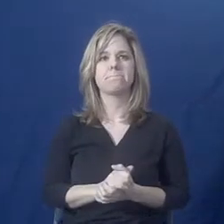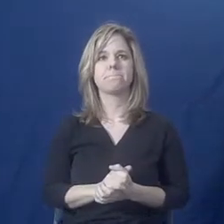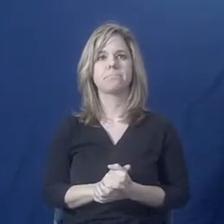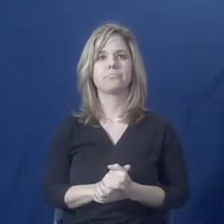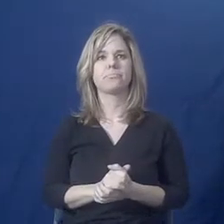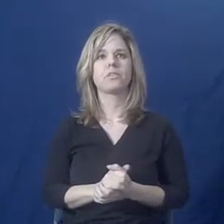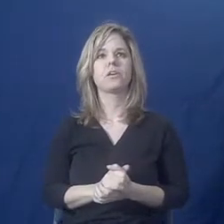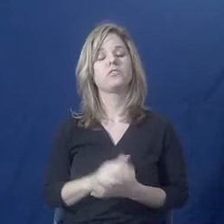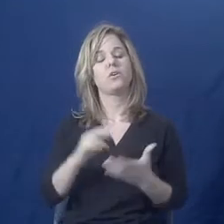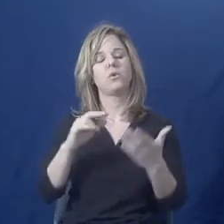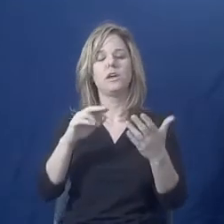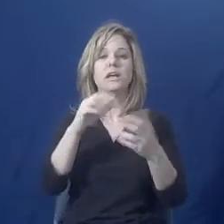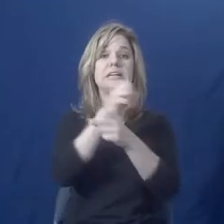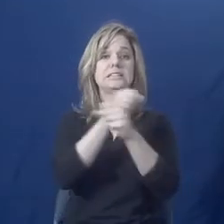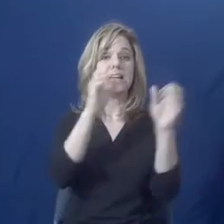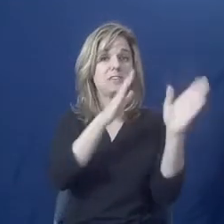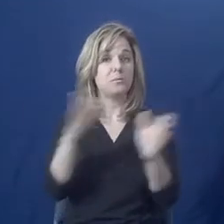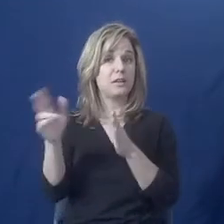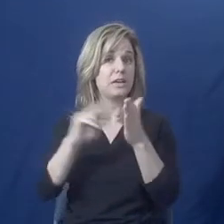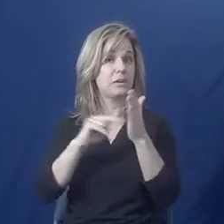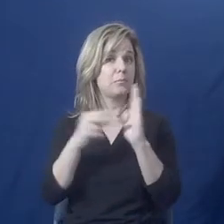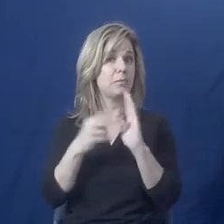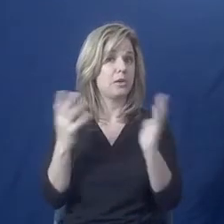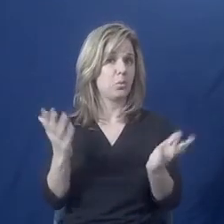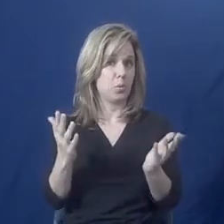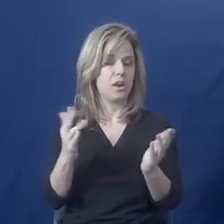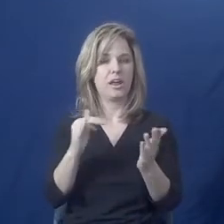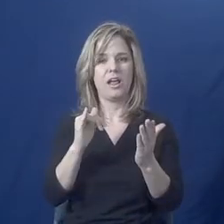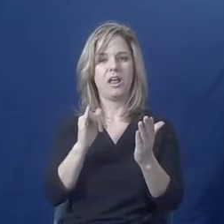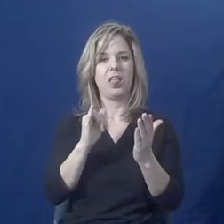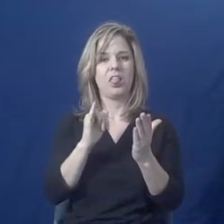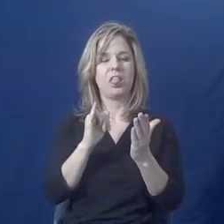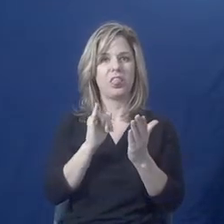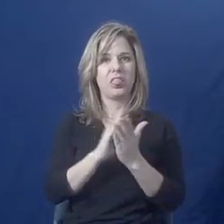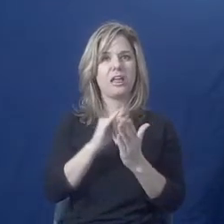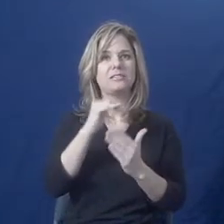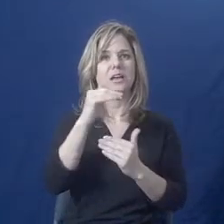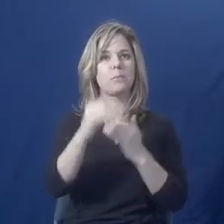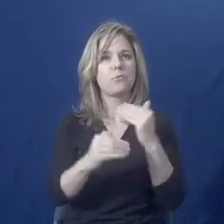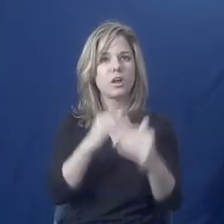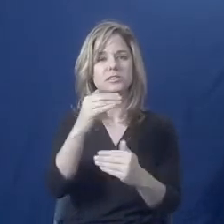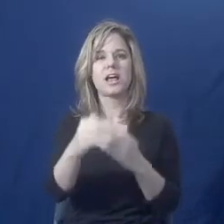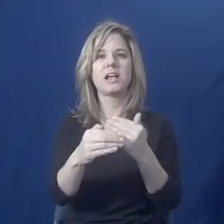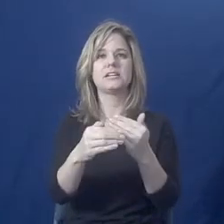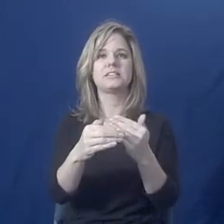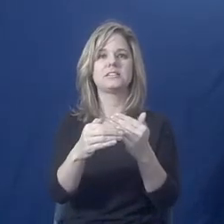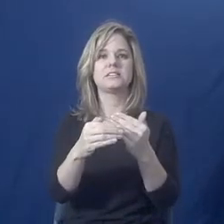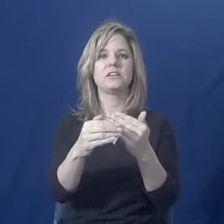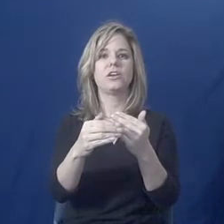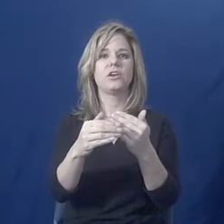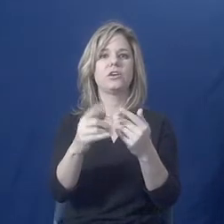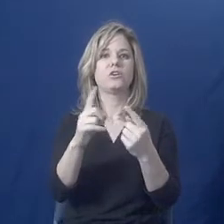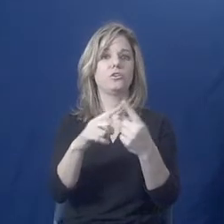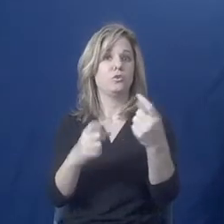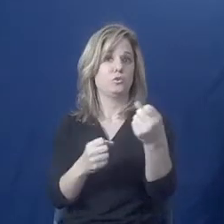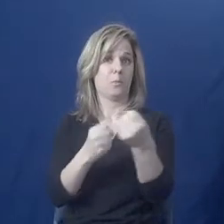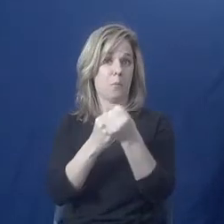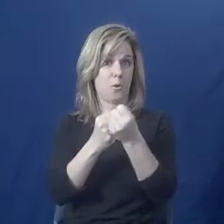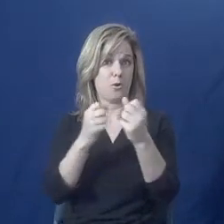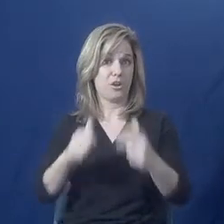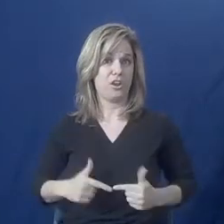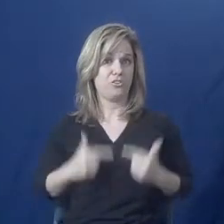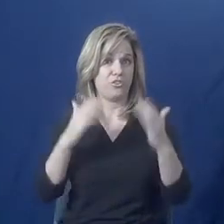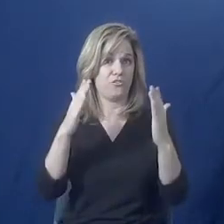So safety planning is defined as a process of supporting a